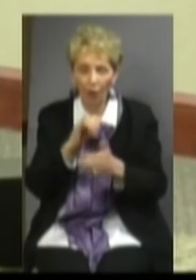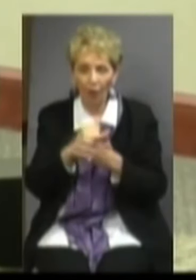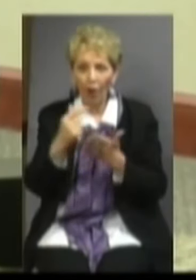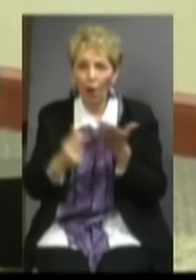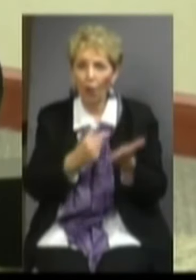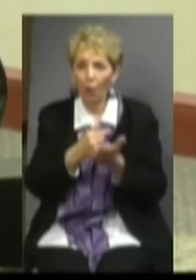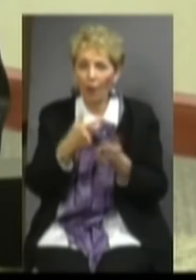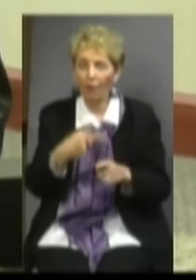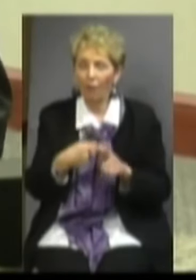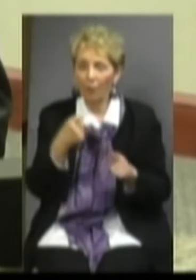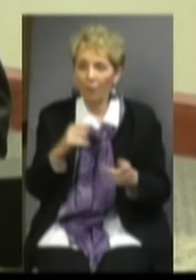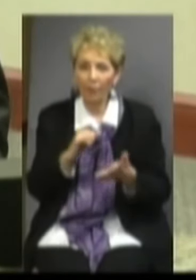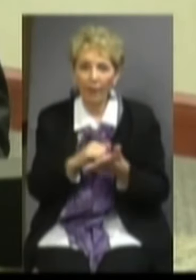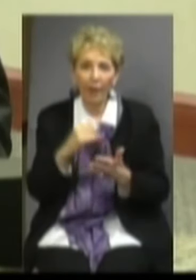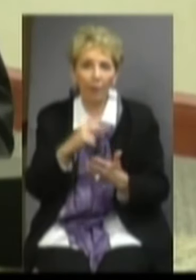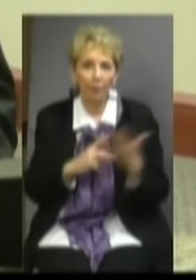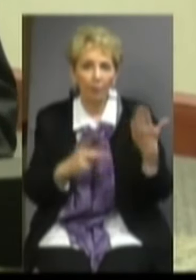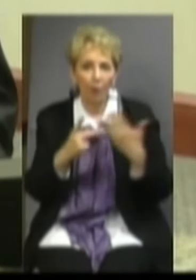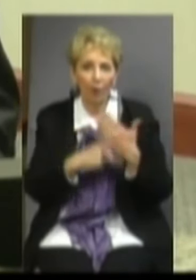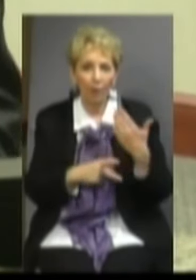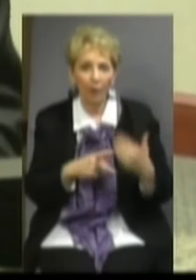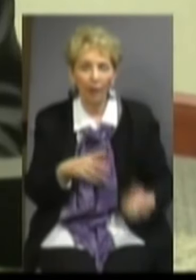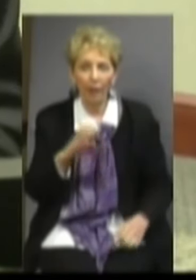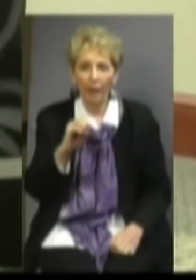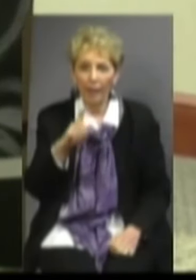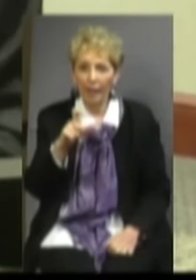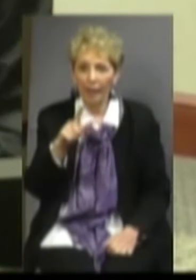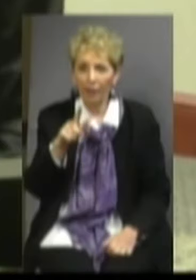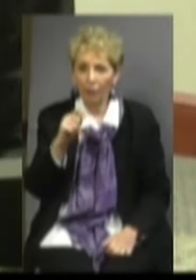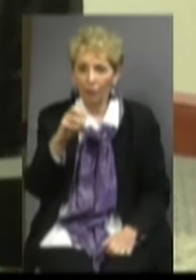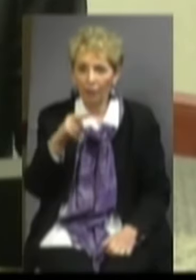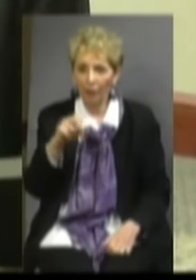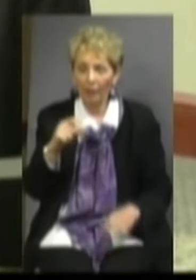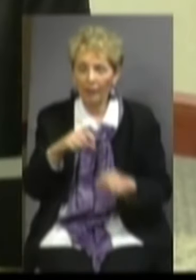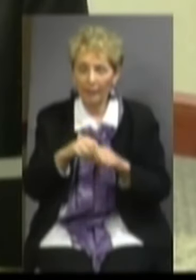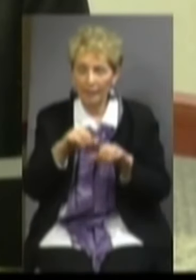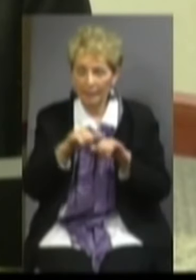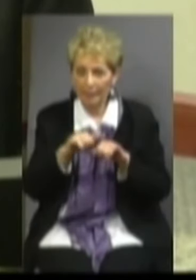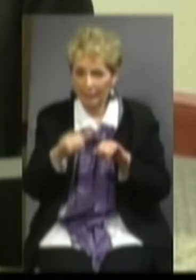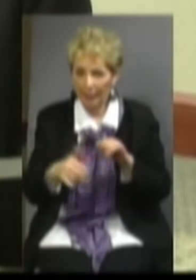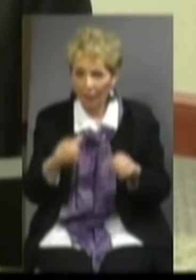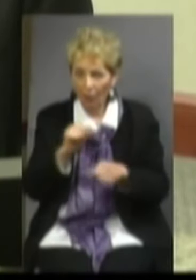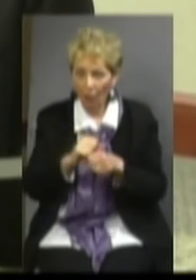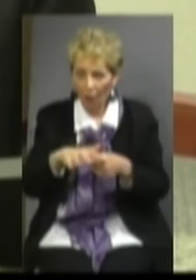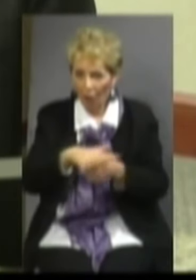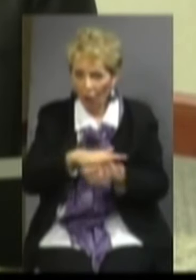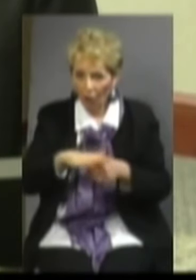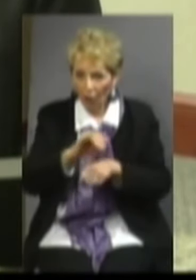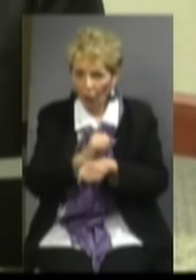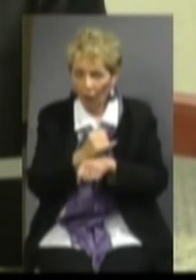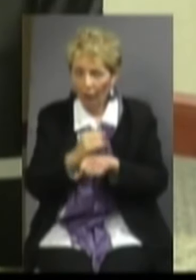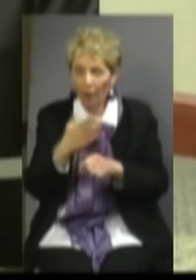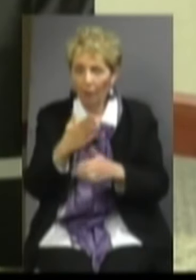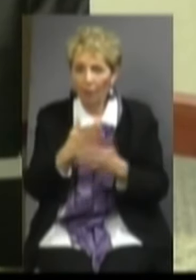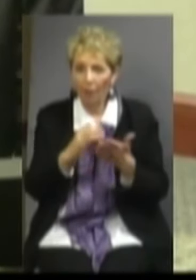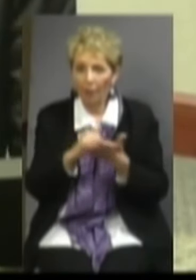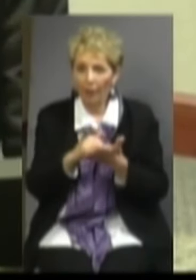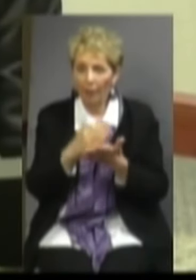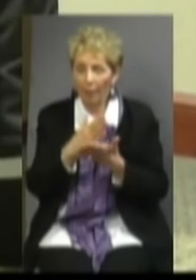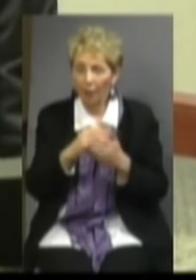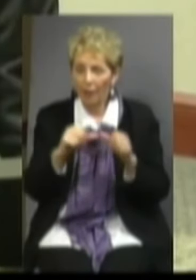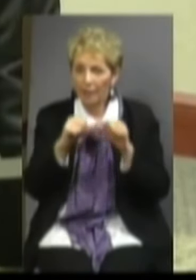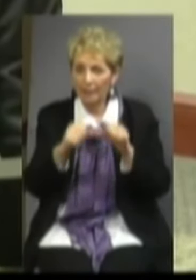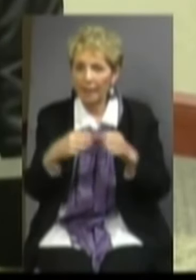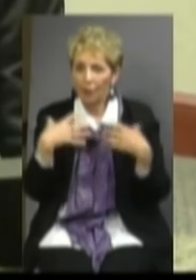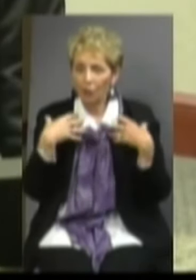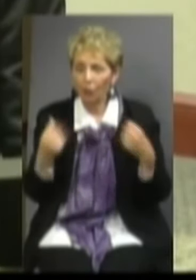from that program of mechatronics will stay in Burke County and work in our local industry. But part of staying strong is providing